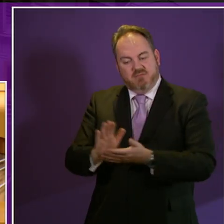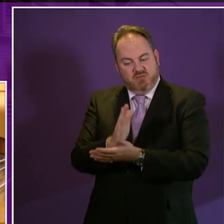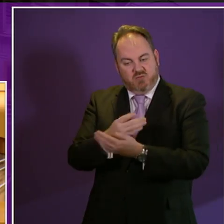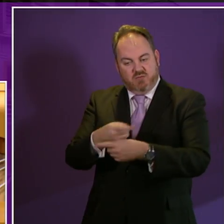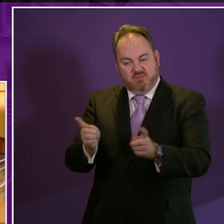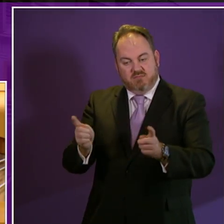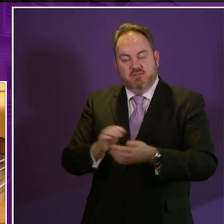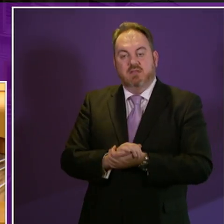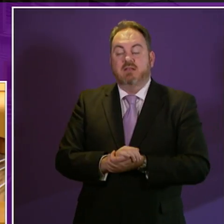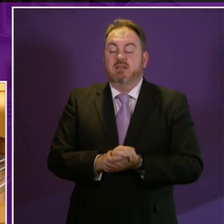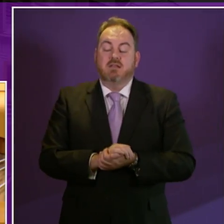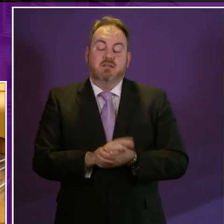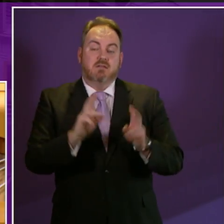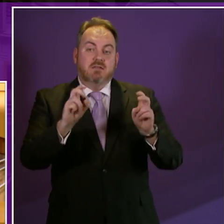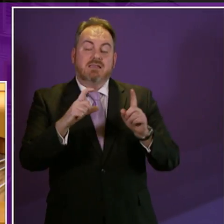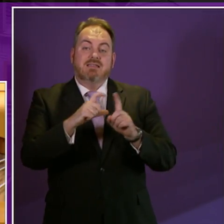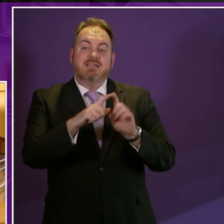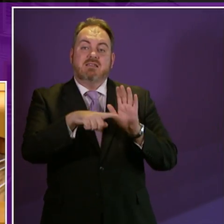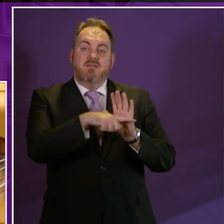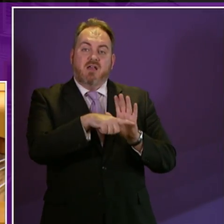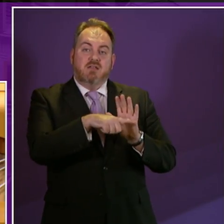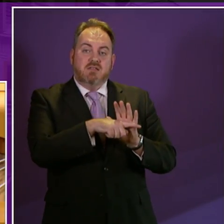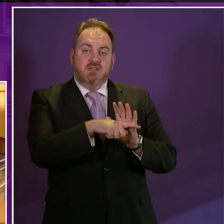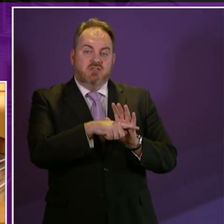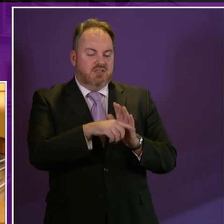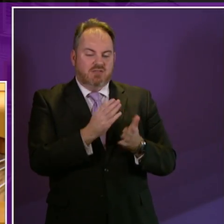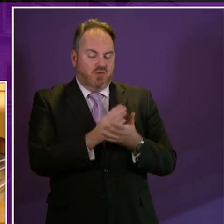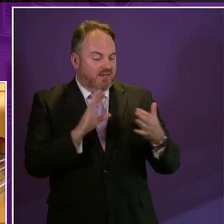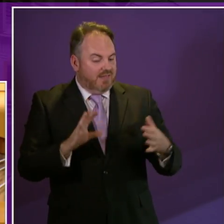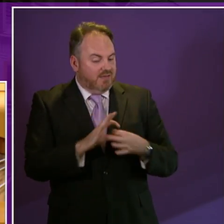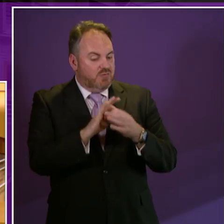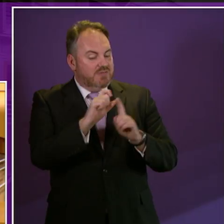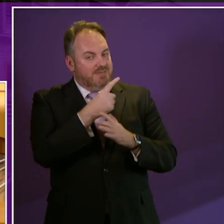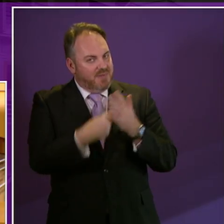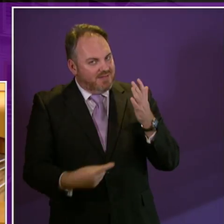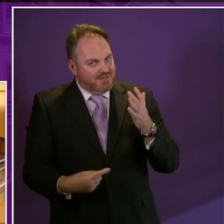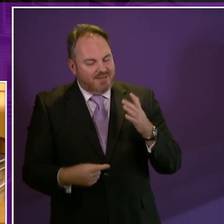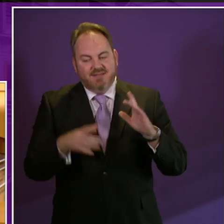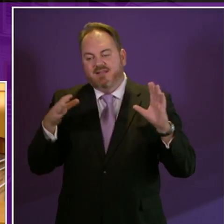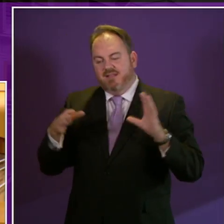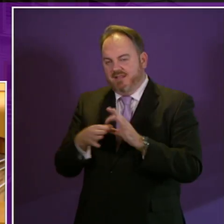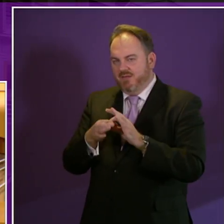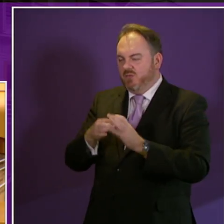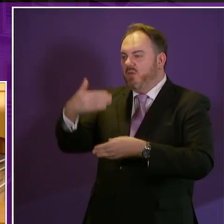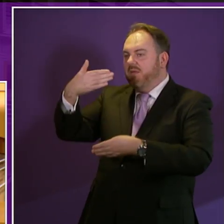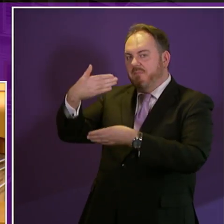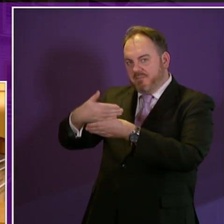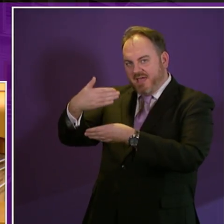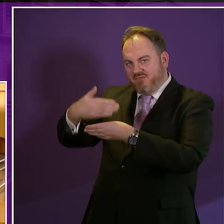disadvantage not in terms of an individual's disability, but in terms of the barriers created by